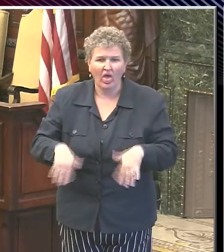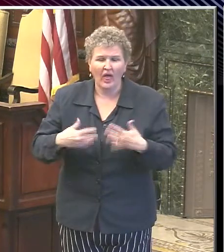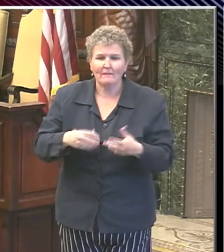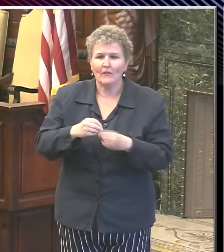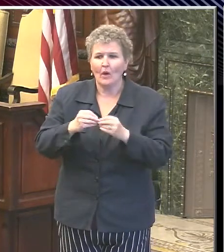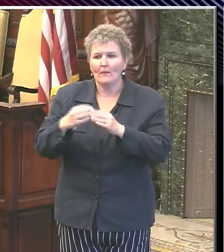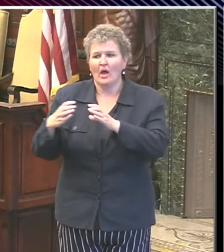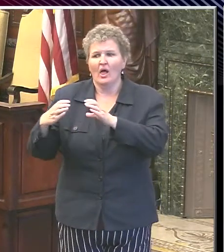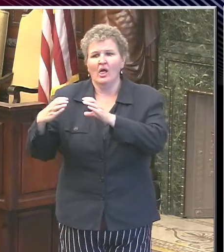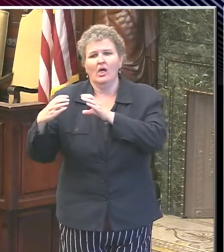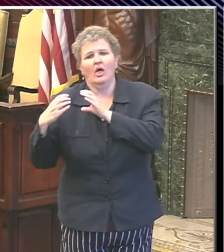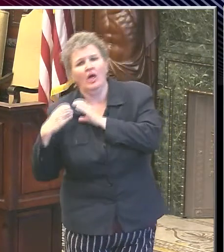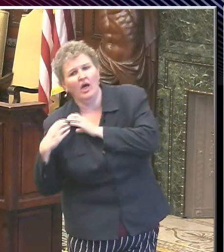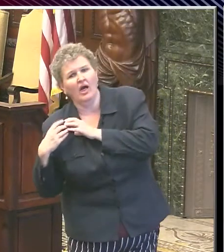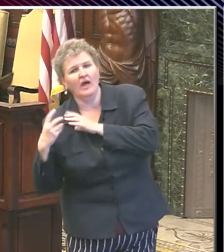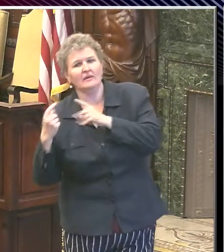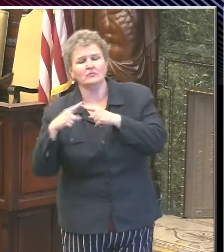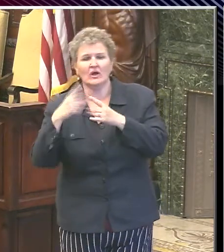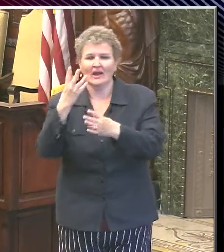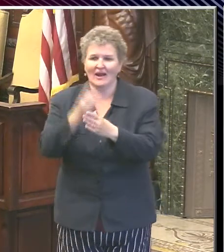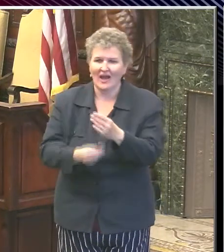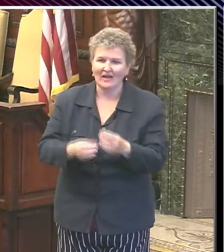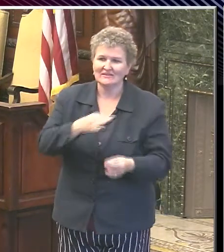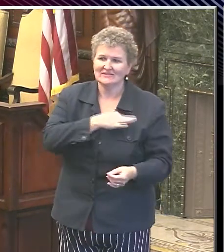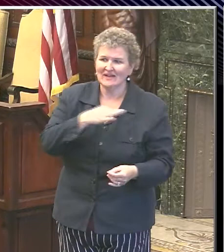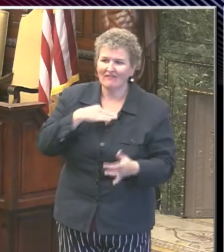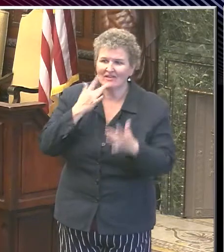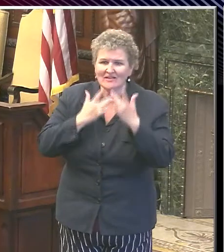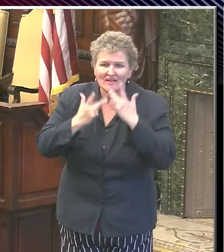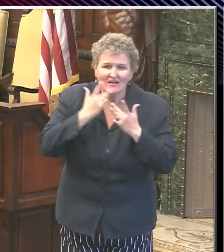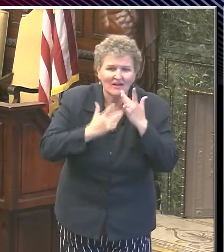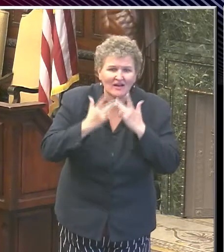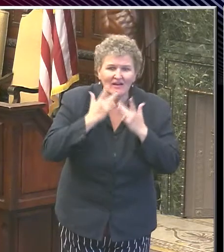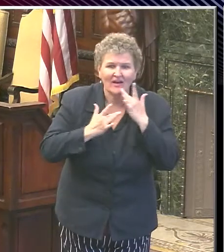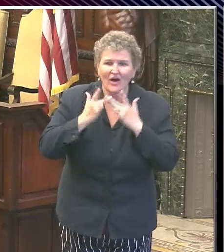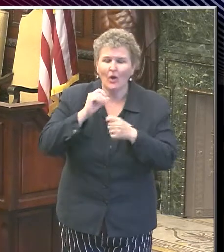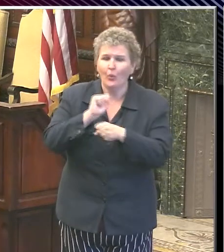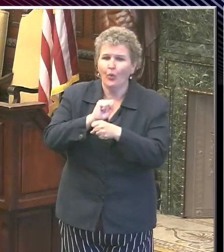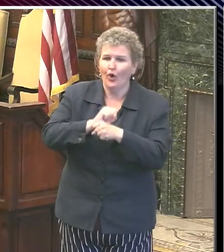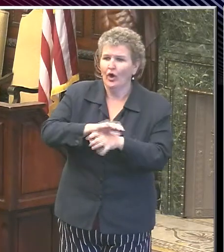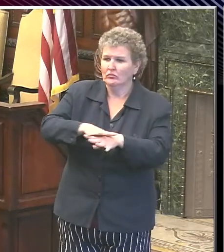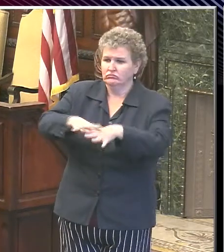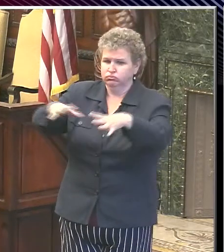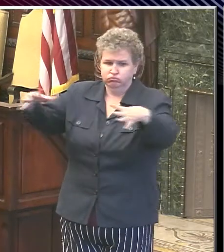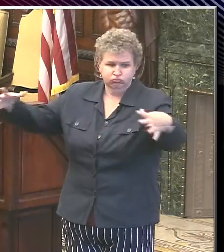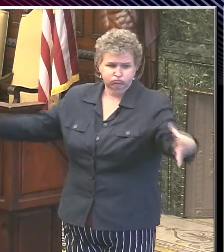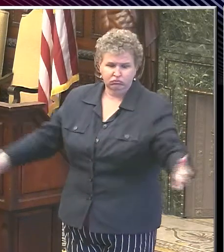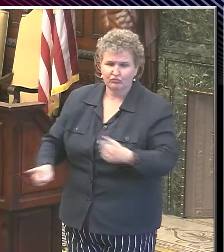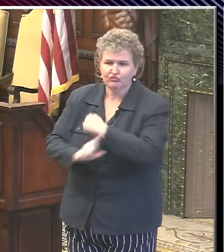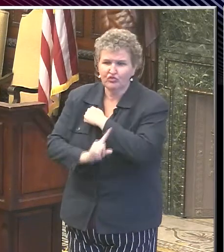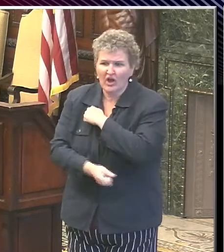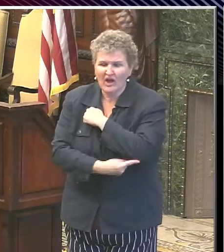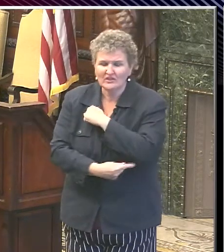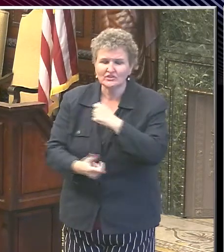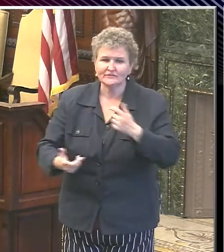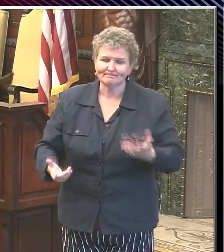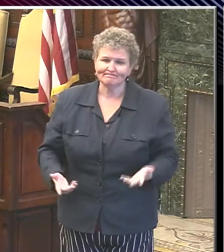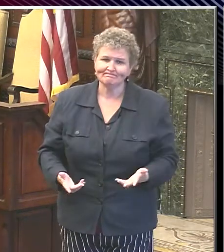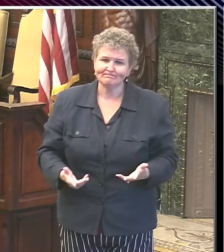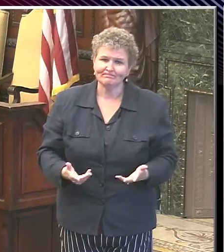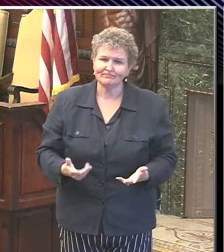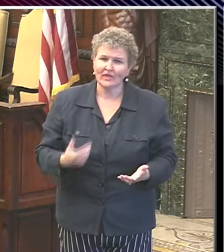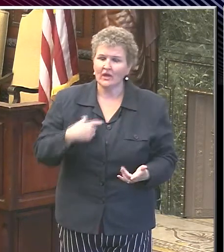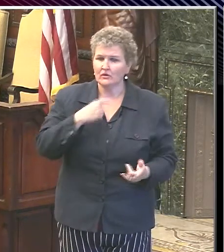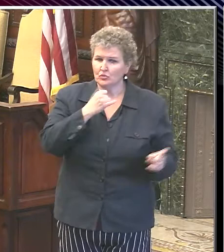with the lack of people out there being able to do the work and with all the volume of work. These are, I think, and correct me if I'm wrong,